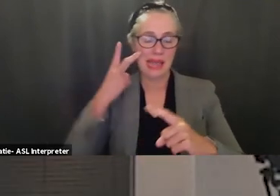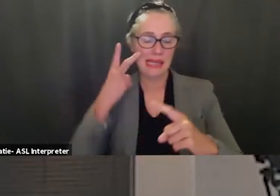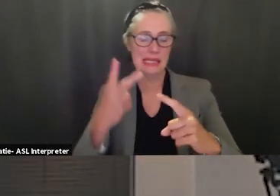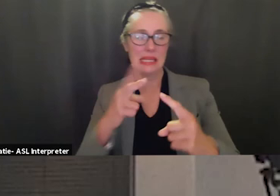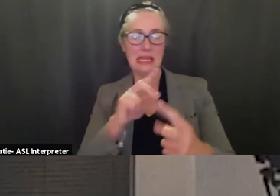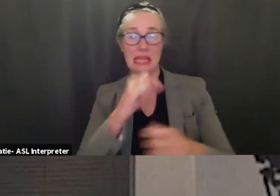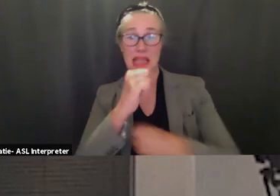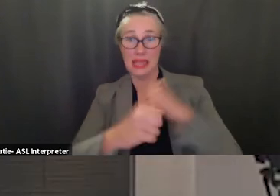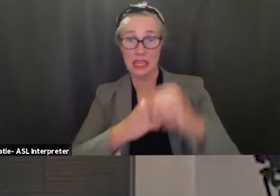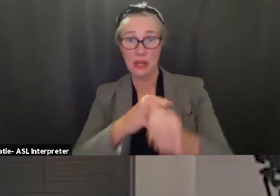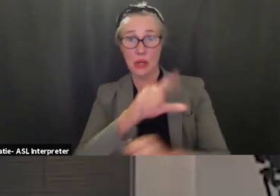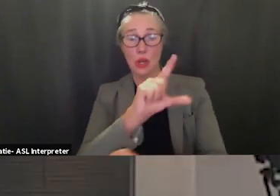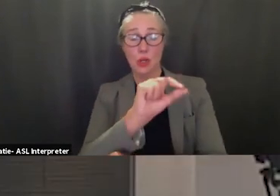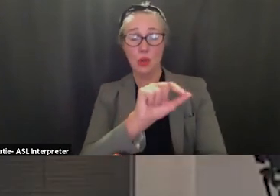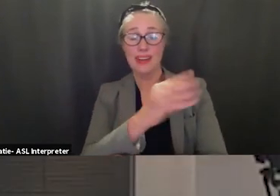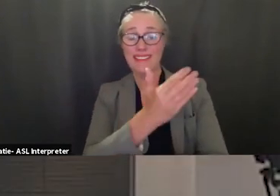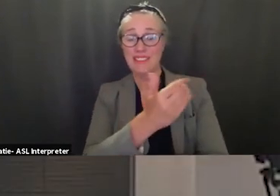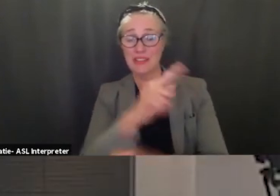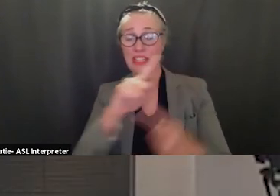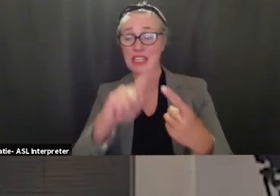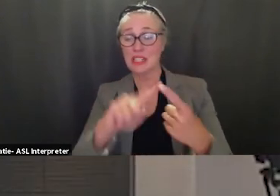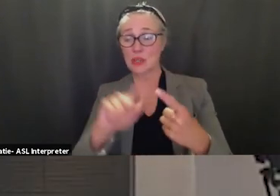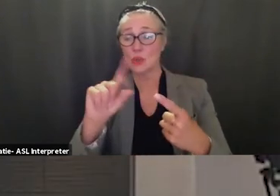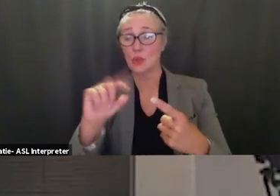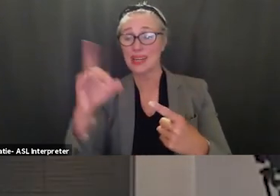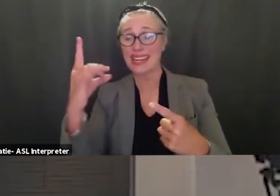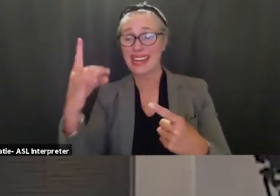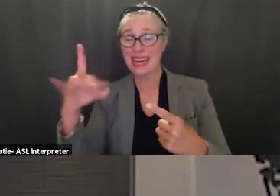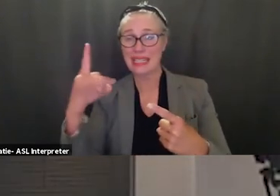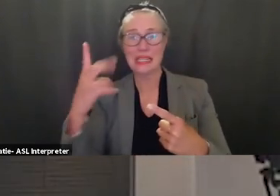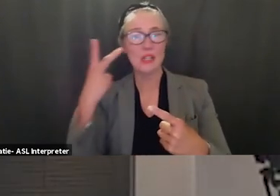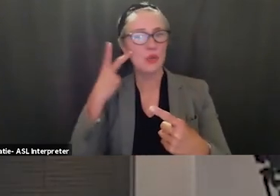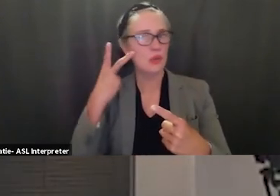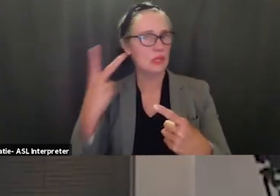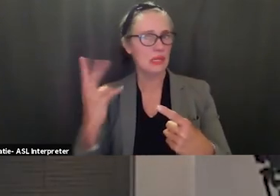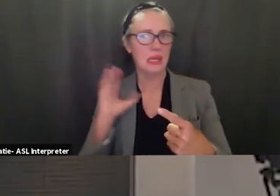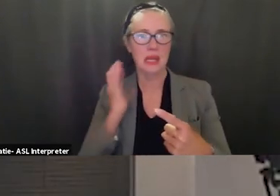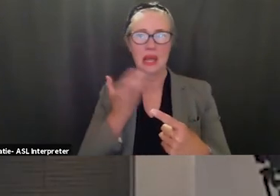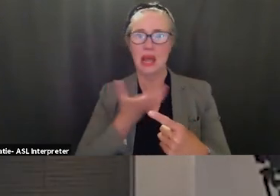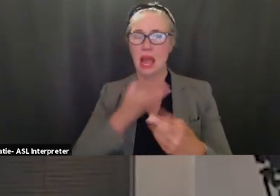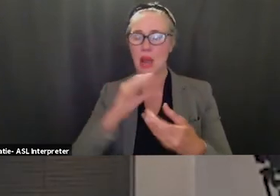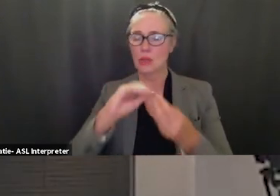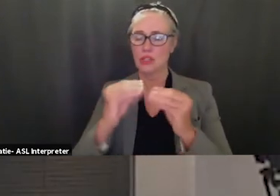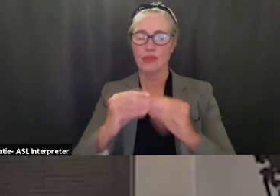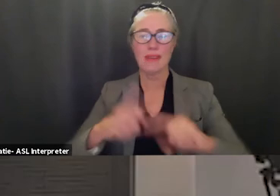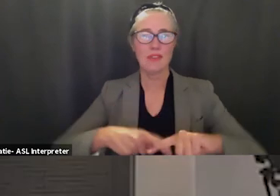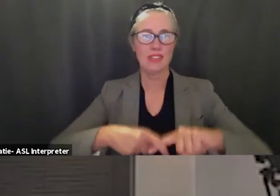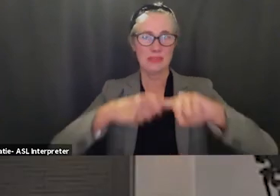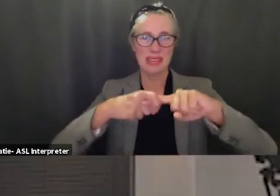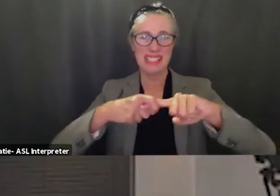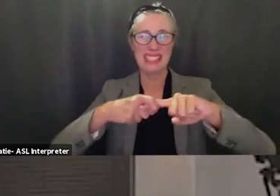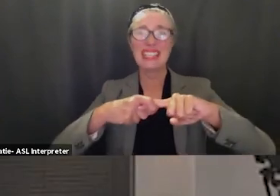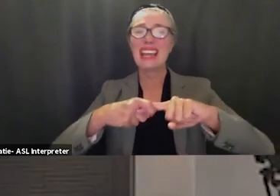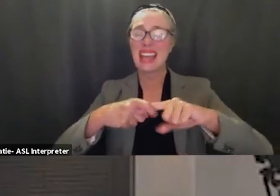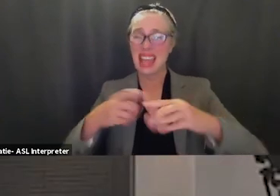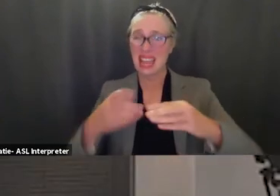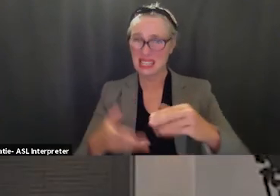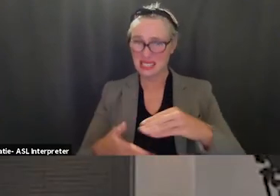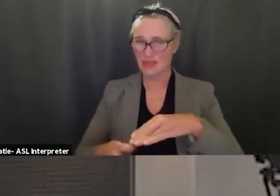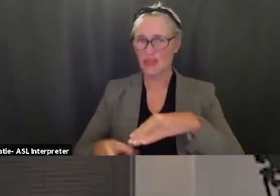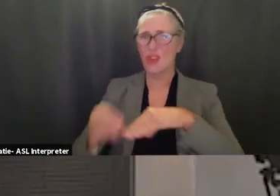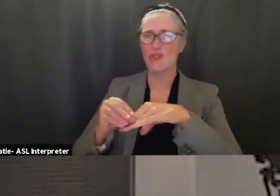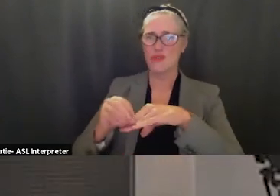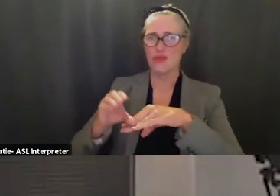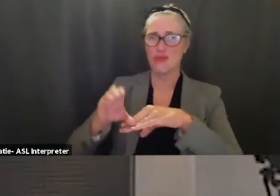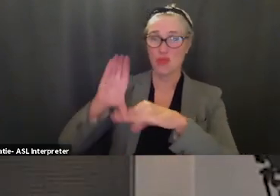and of course our suspension rate has grown and um our suspension rate is actually higher than it's high